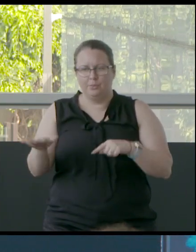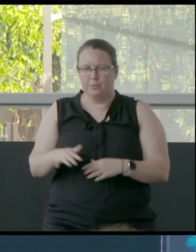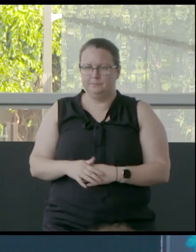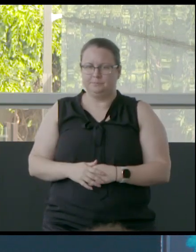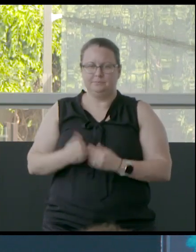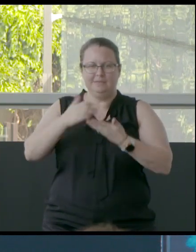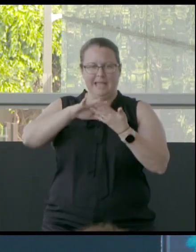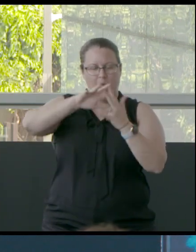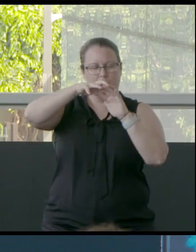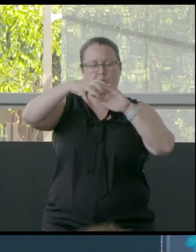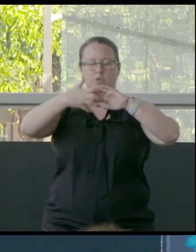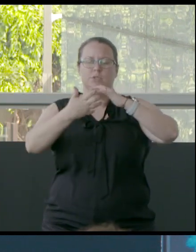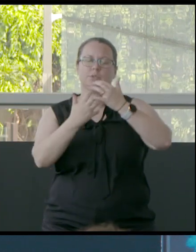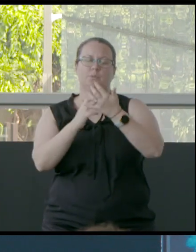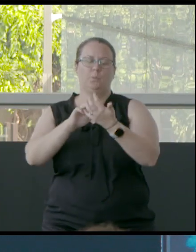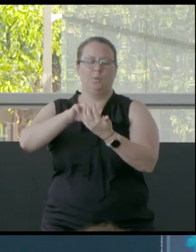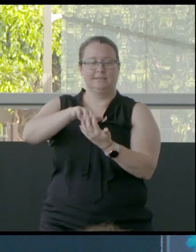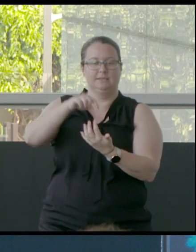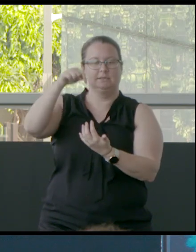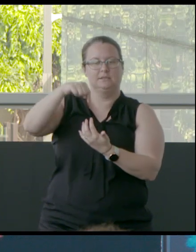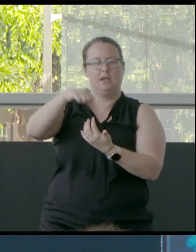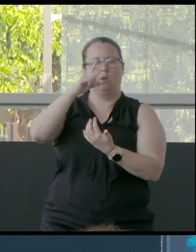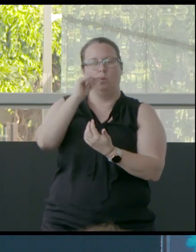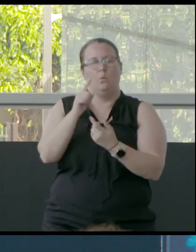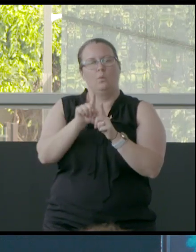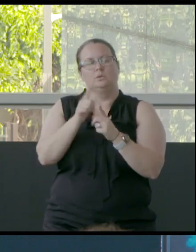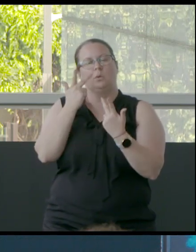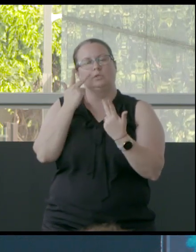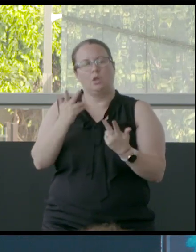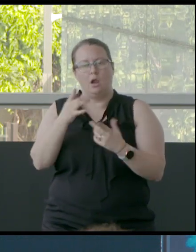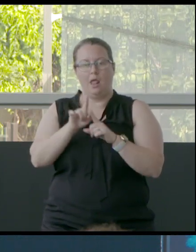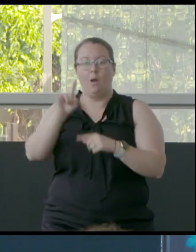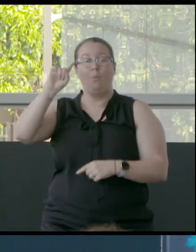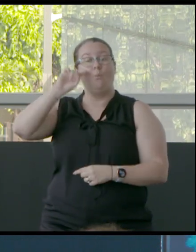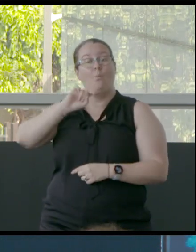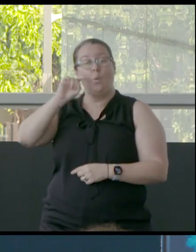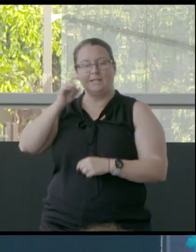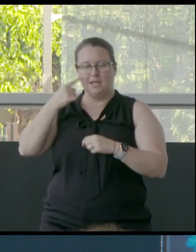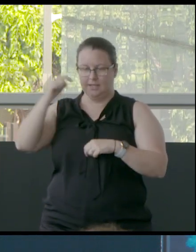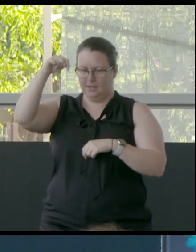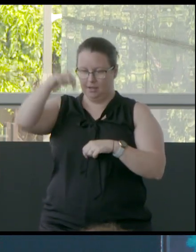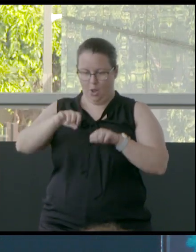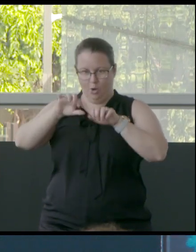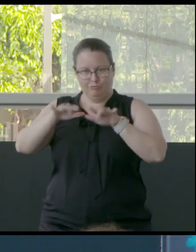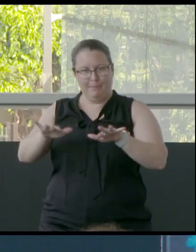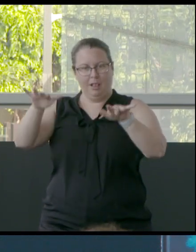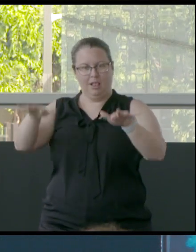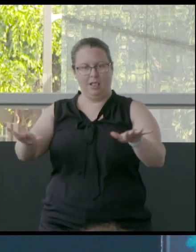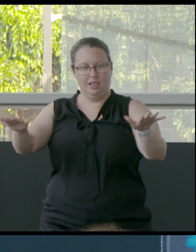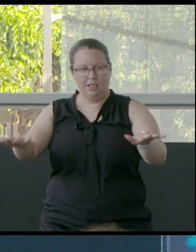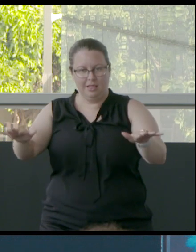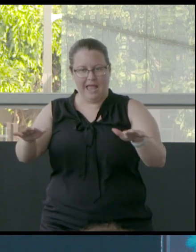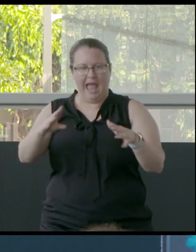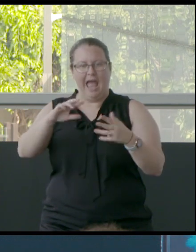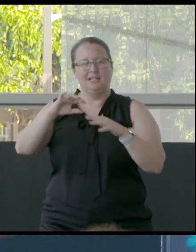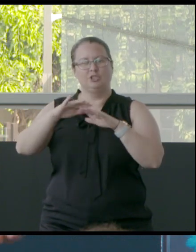forms could also be, you know, when you see water and you see the ripples and the shadows moving through, it's